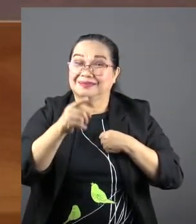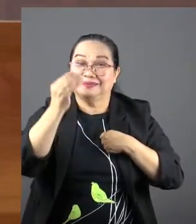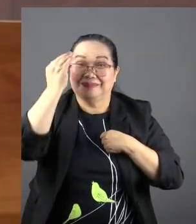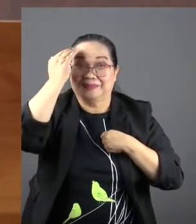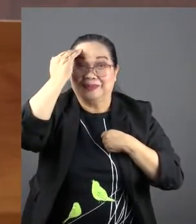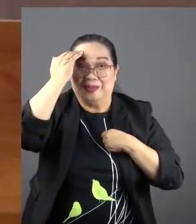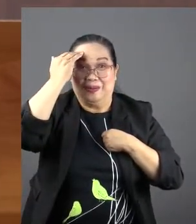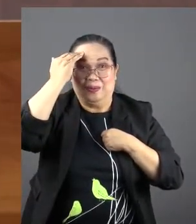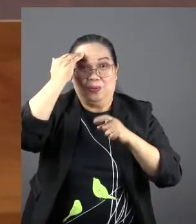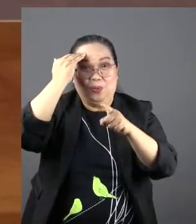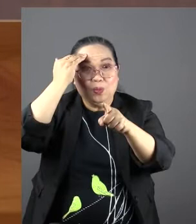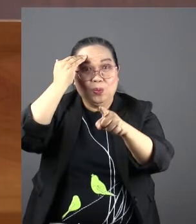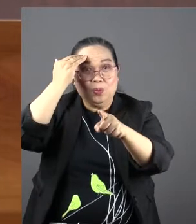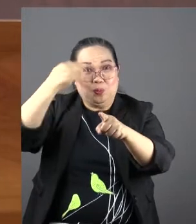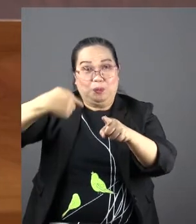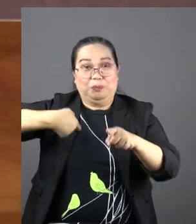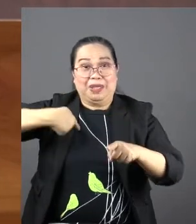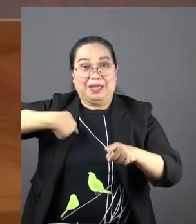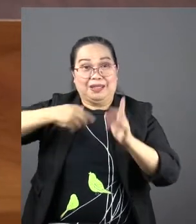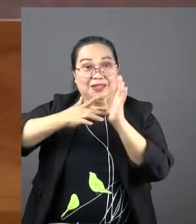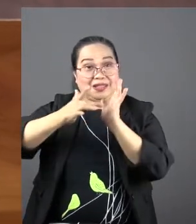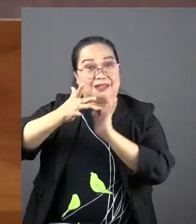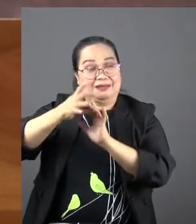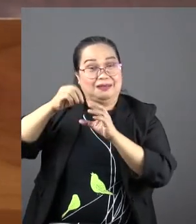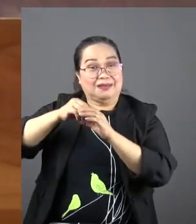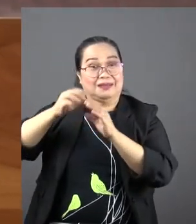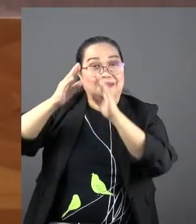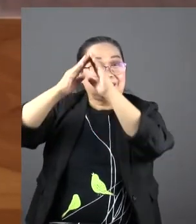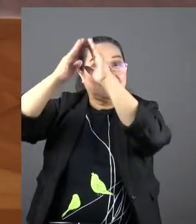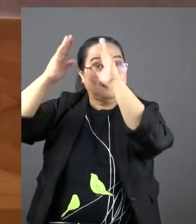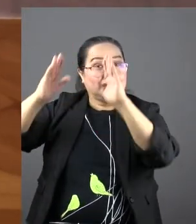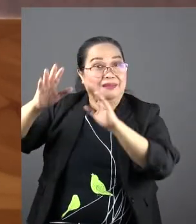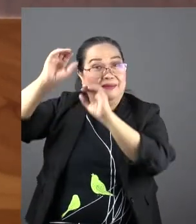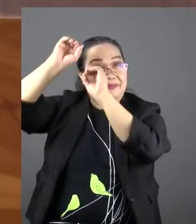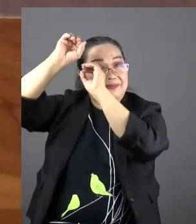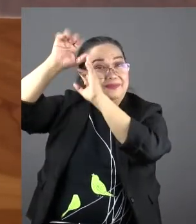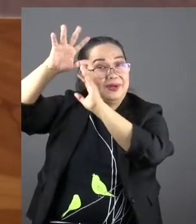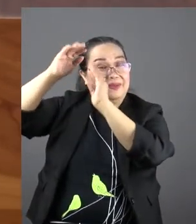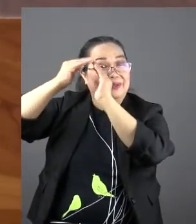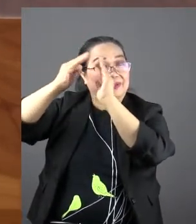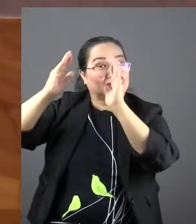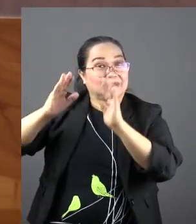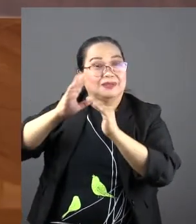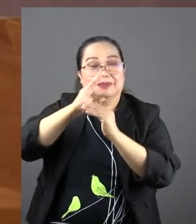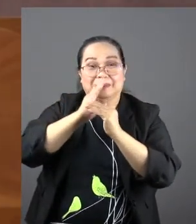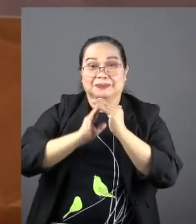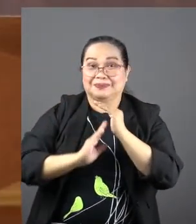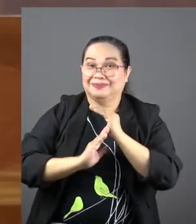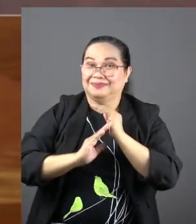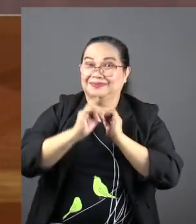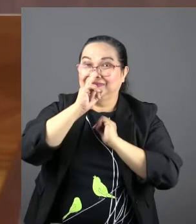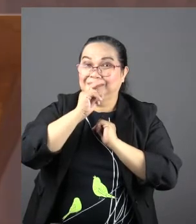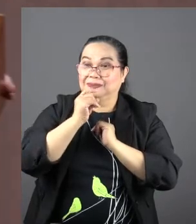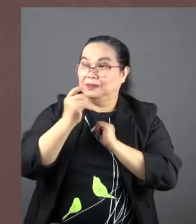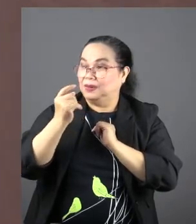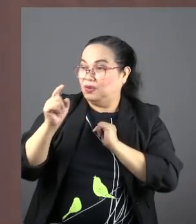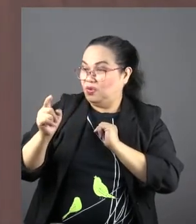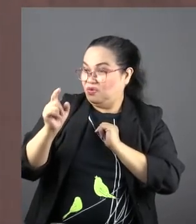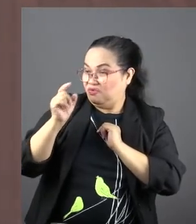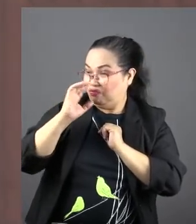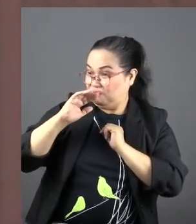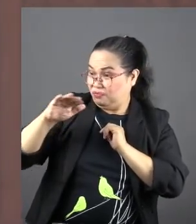must be in my father's house? That's a mother's humility. My 12 year old is teaching me.